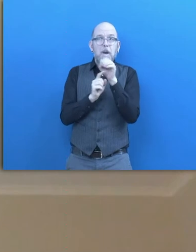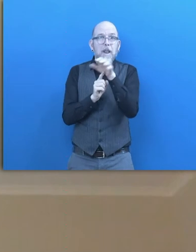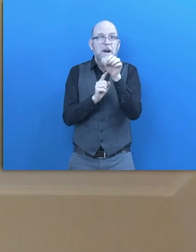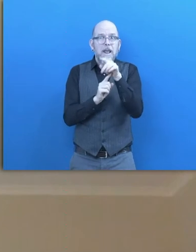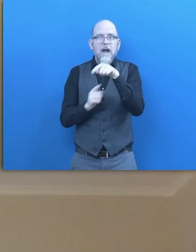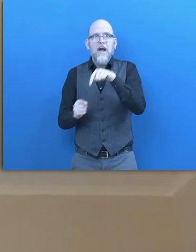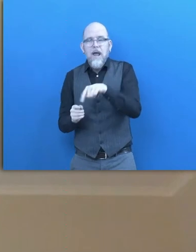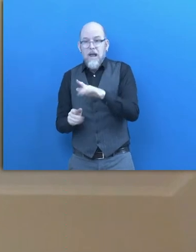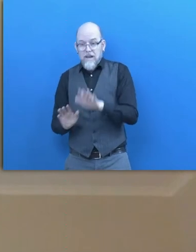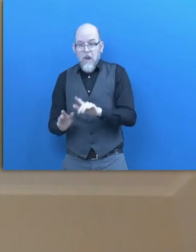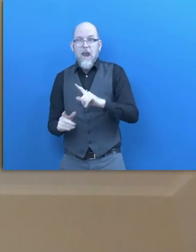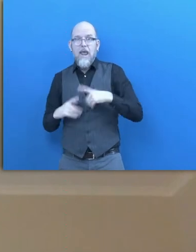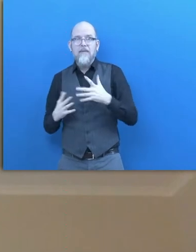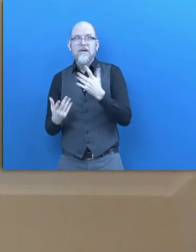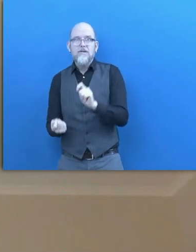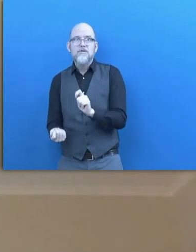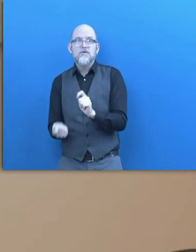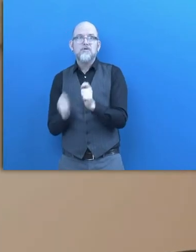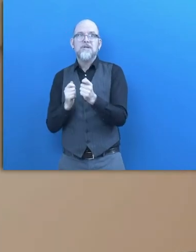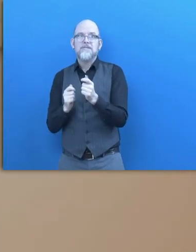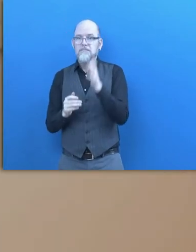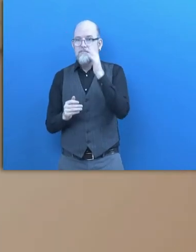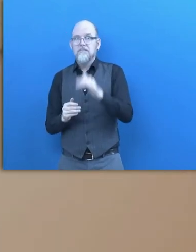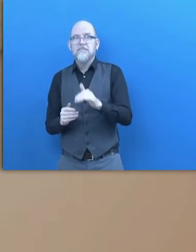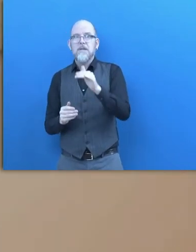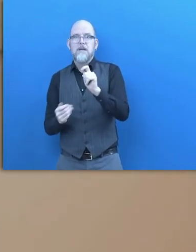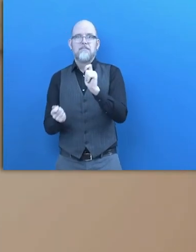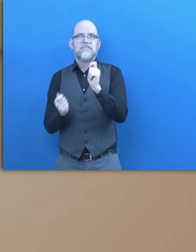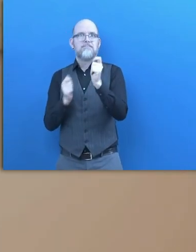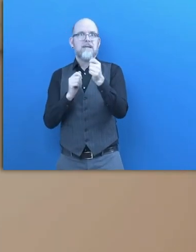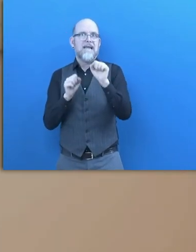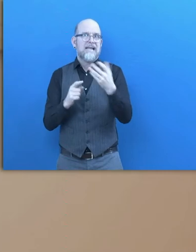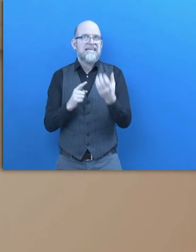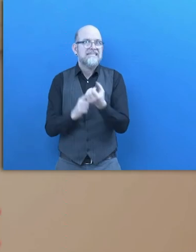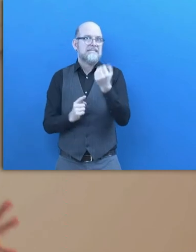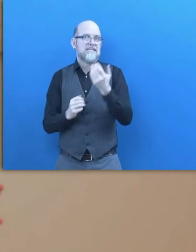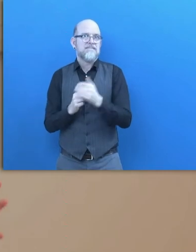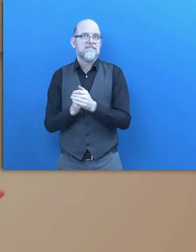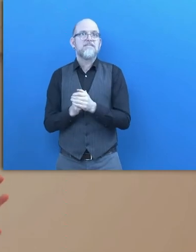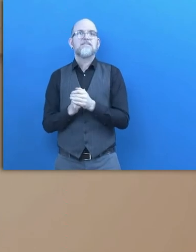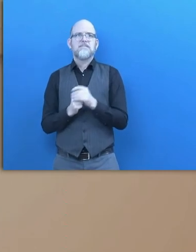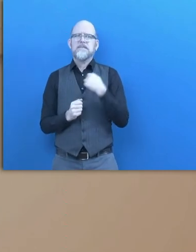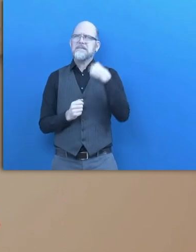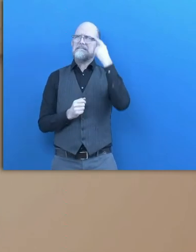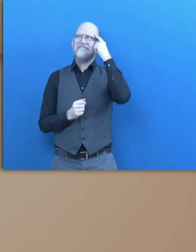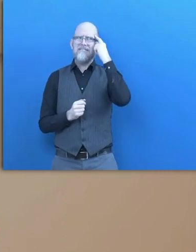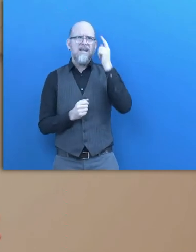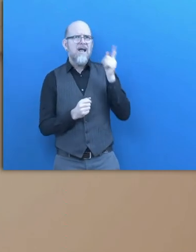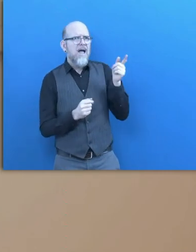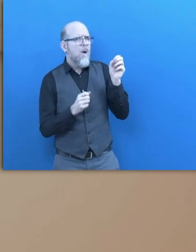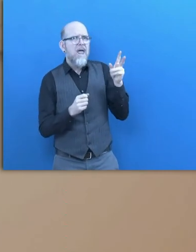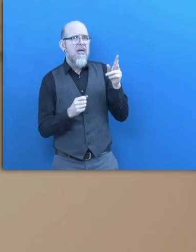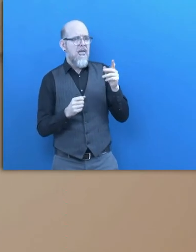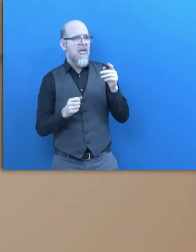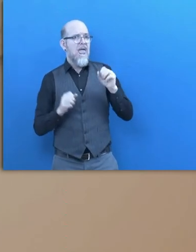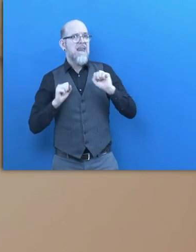may change the life of such a person. So spreading information, would you say this is the overall vision of Enable